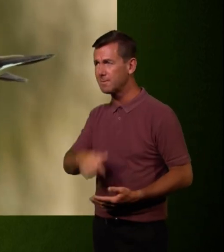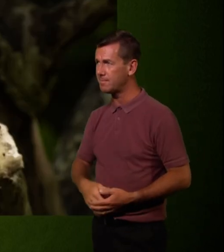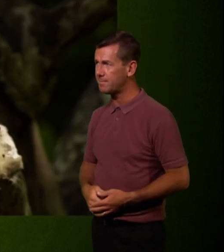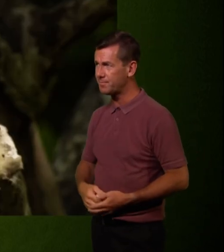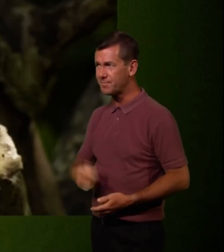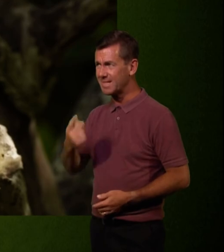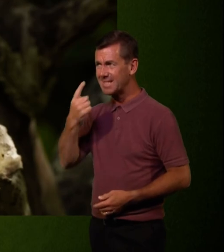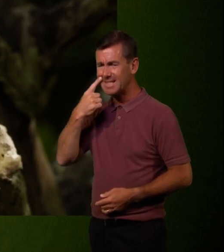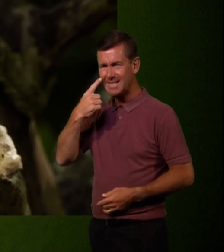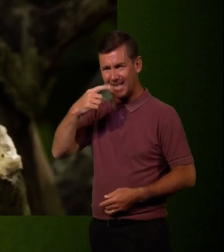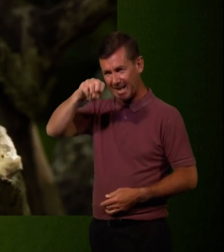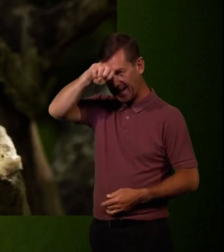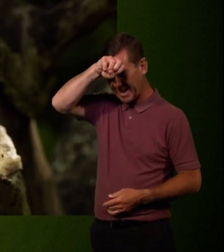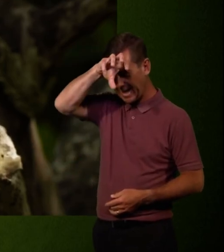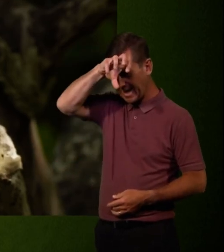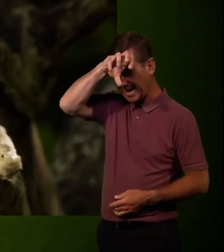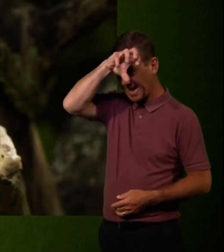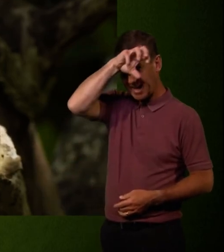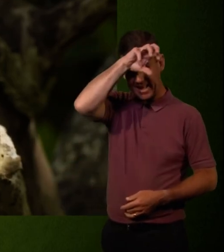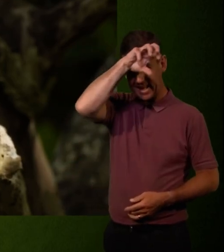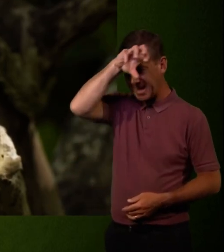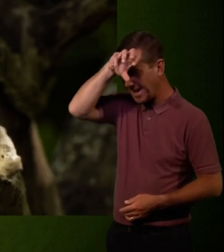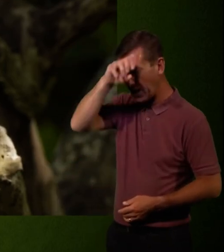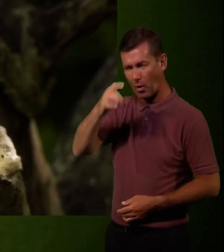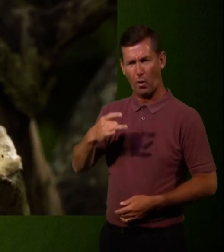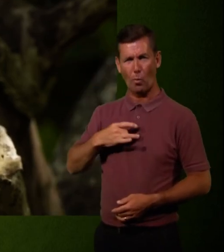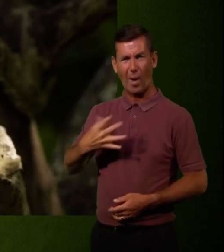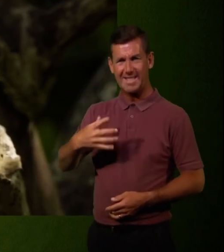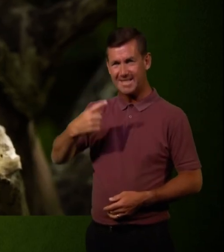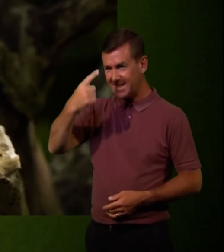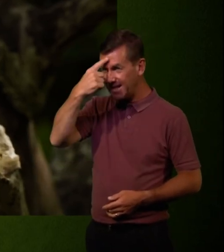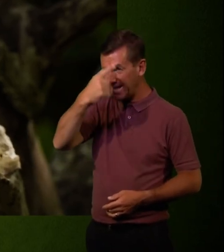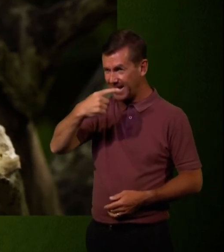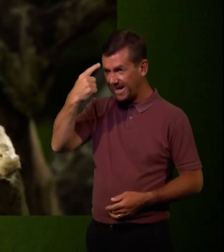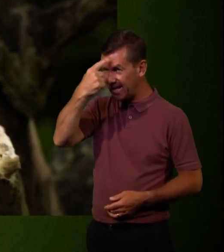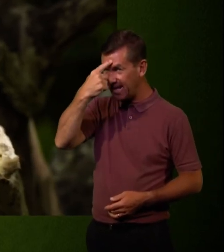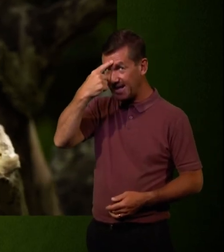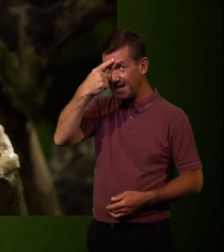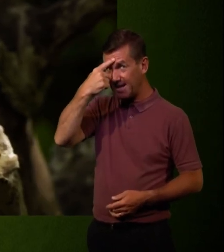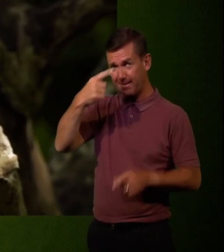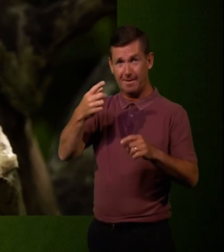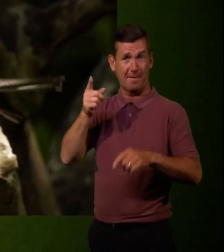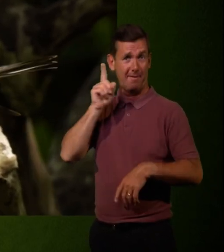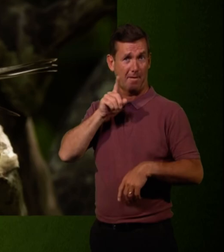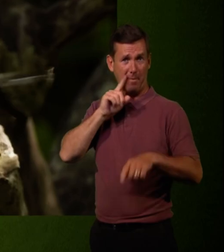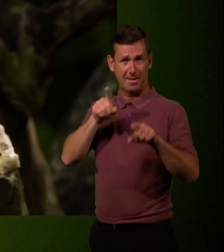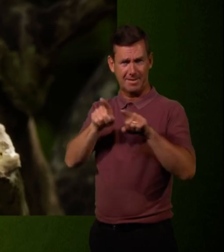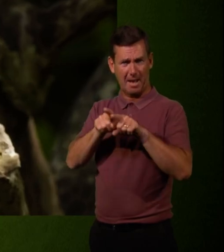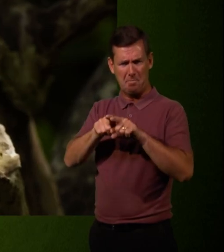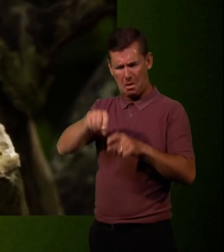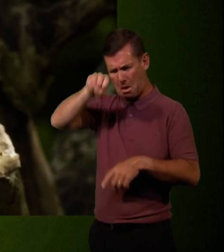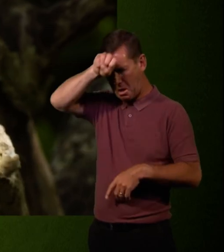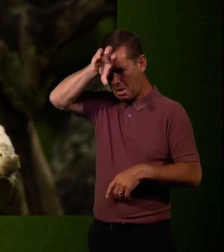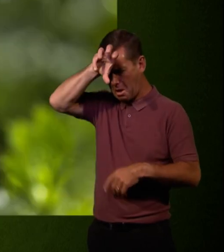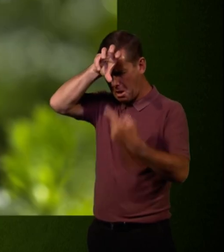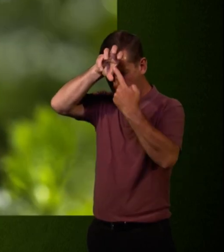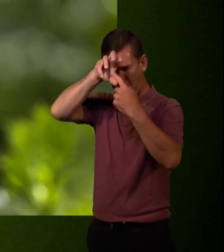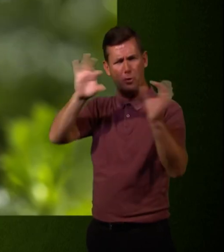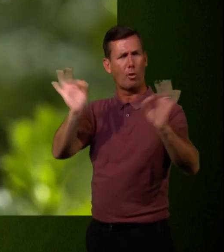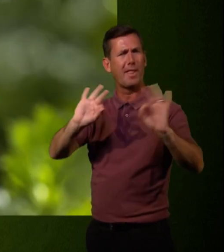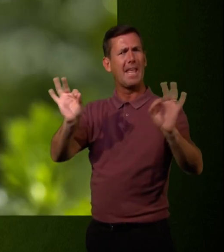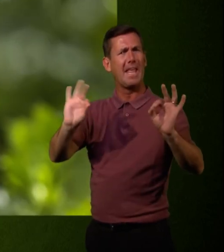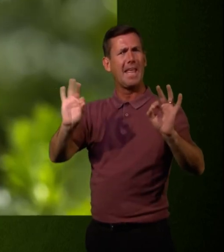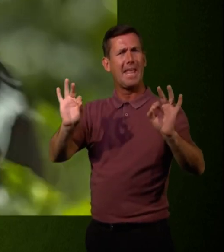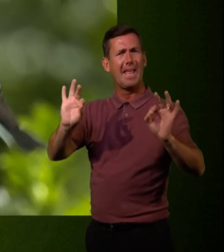headlight that white patch just above the beak there and this is a female. Same markings minus the headlight as I call it. A little